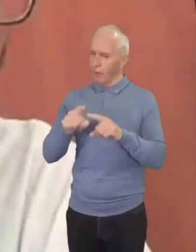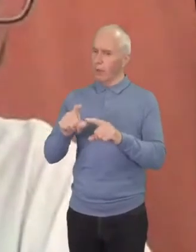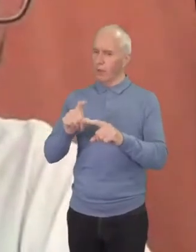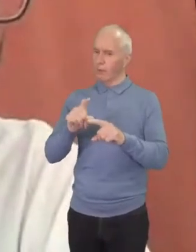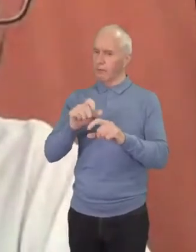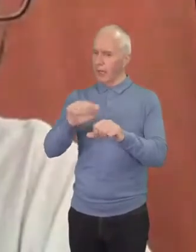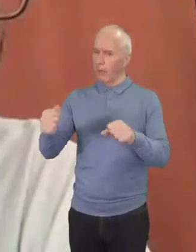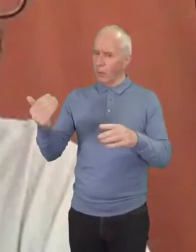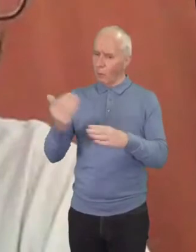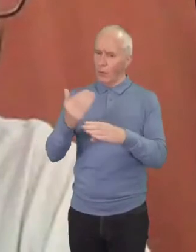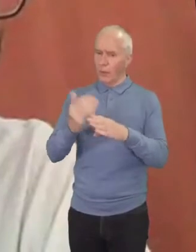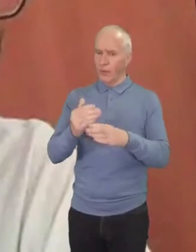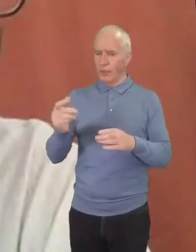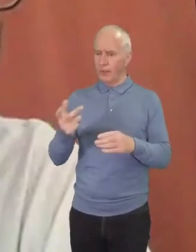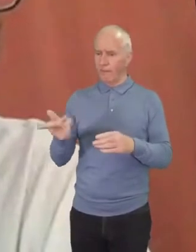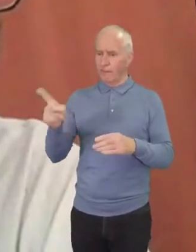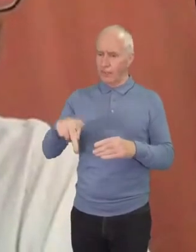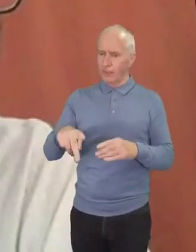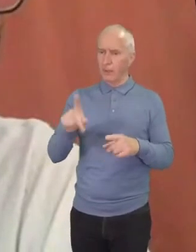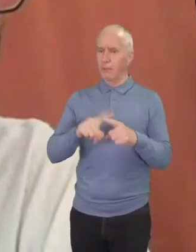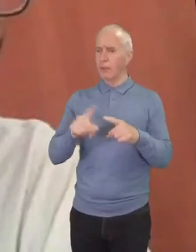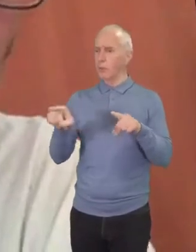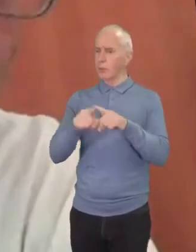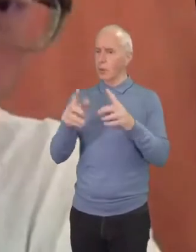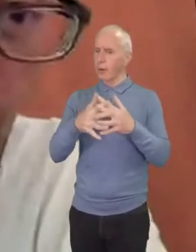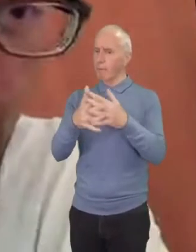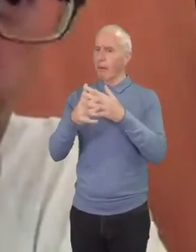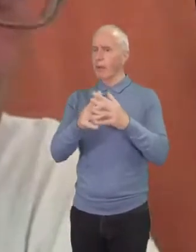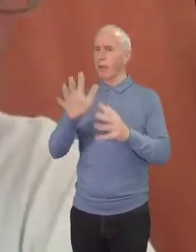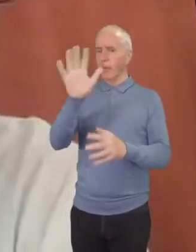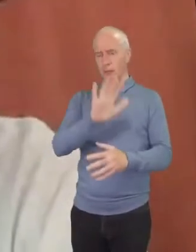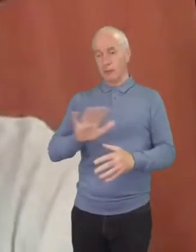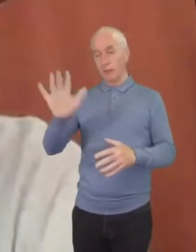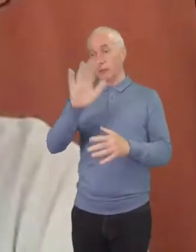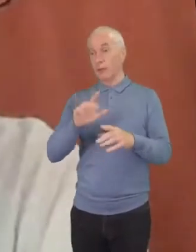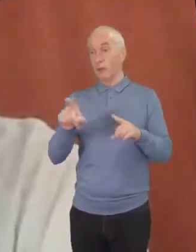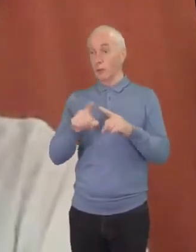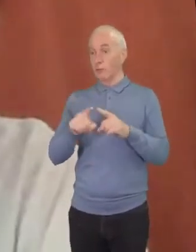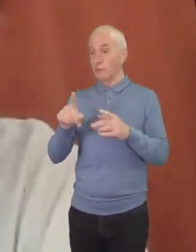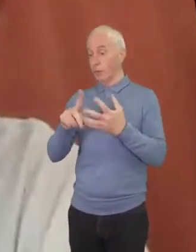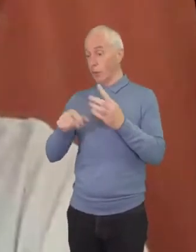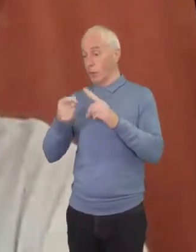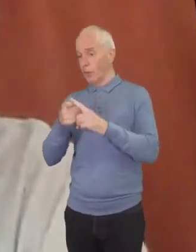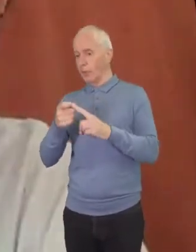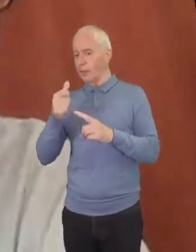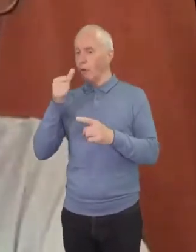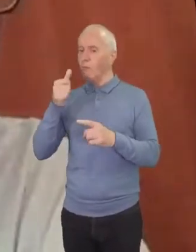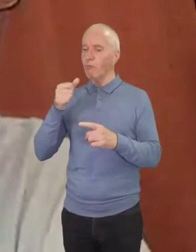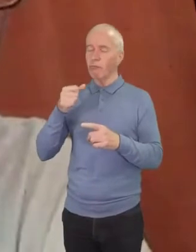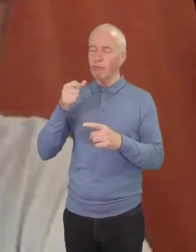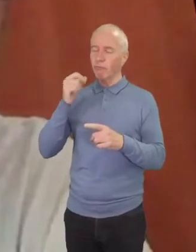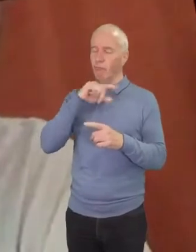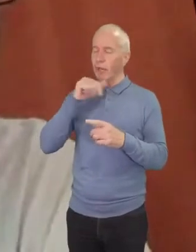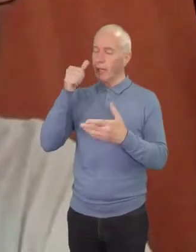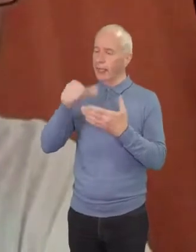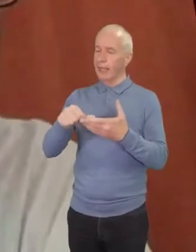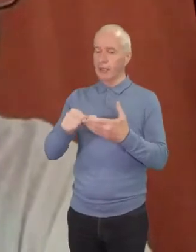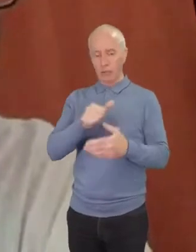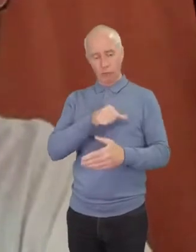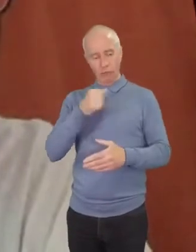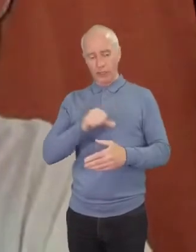around the country with red letter christians at red letter christians dot org or in the uk red letter christians i think it's dot org dot uk